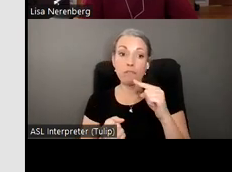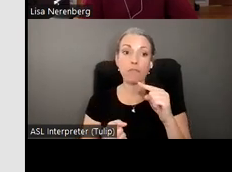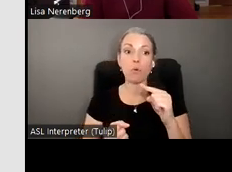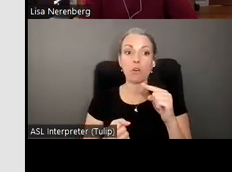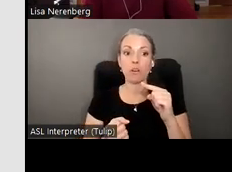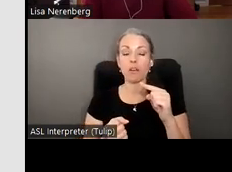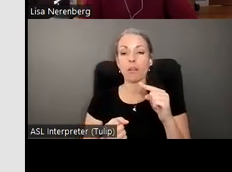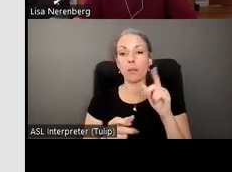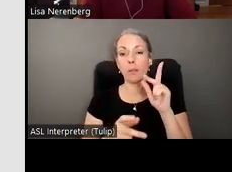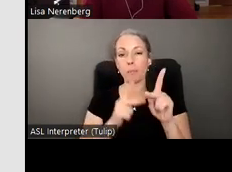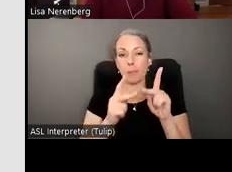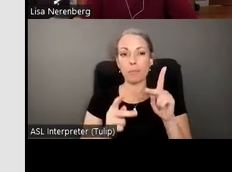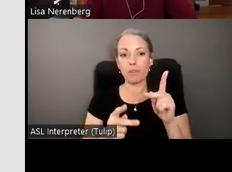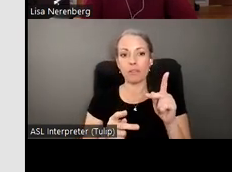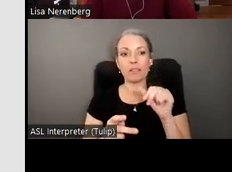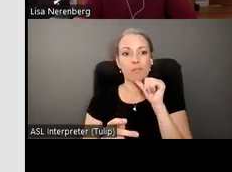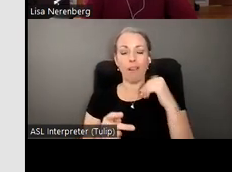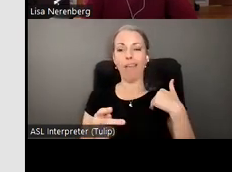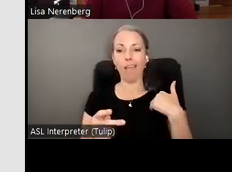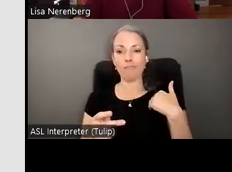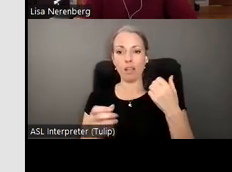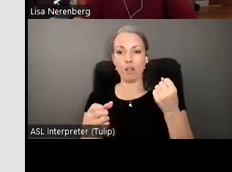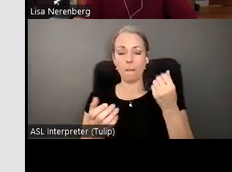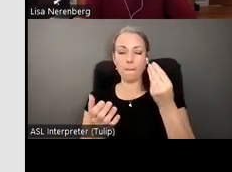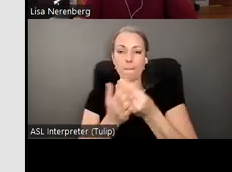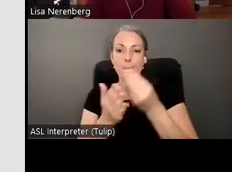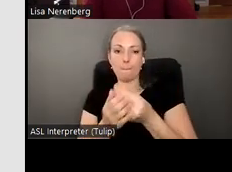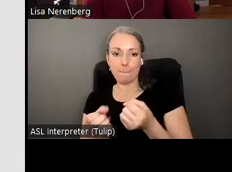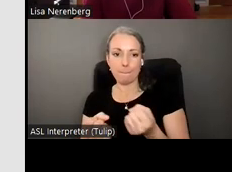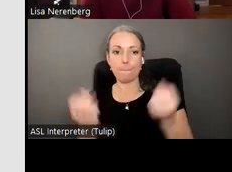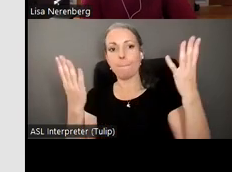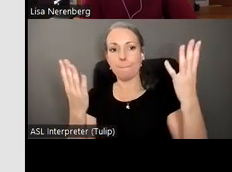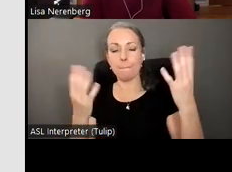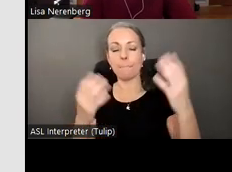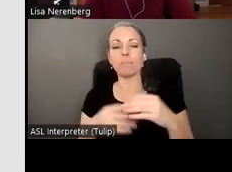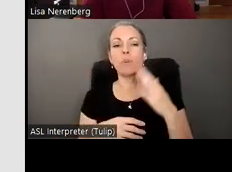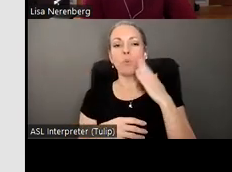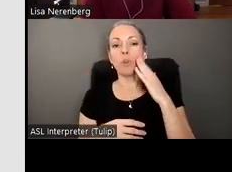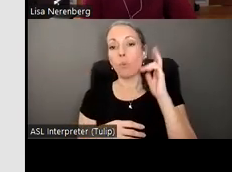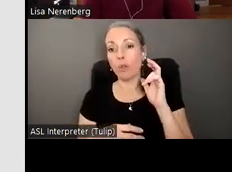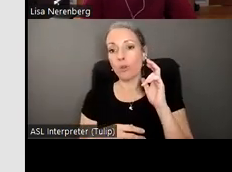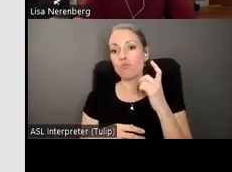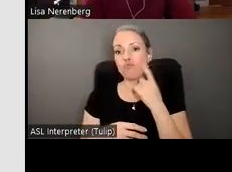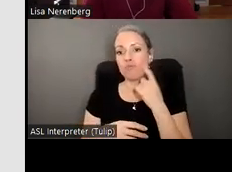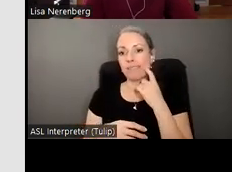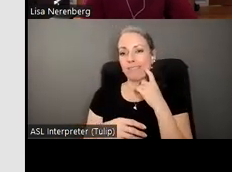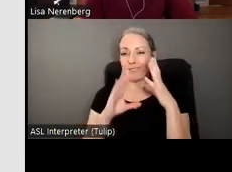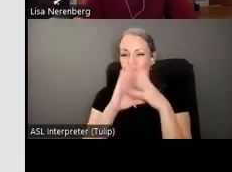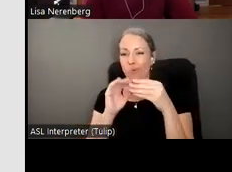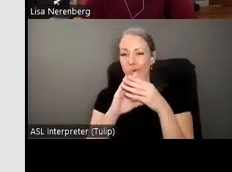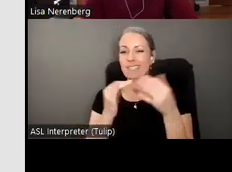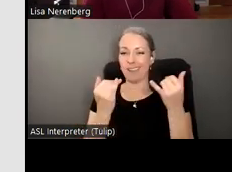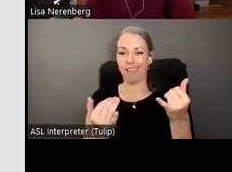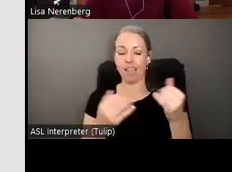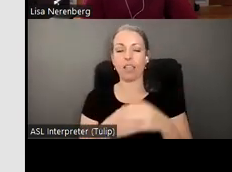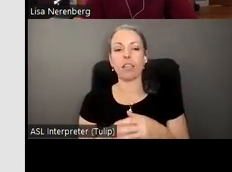elders is another top priority and you've heard about some of the problems earlier today we know that most service most